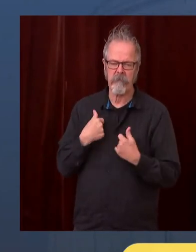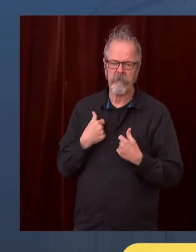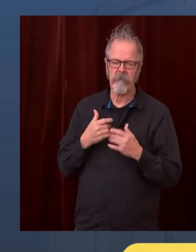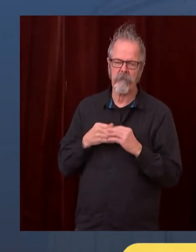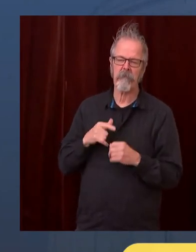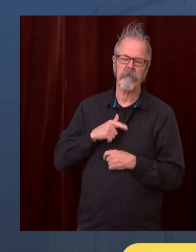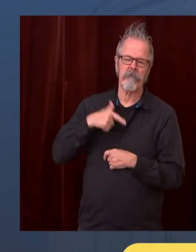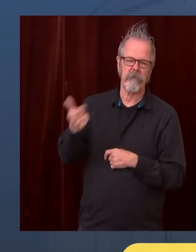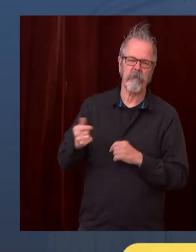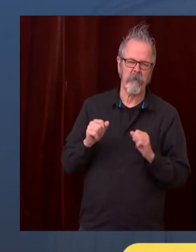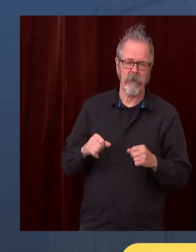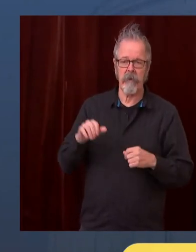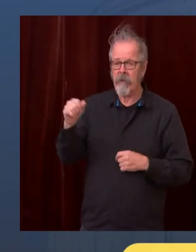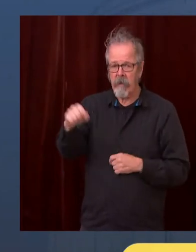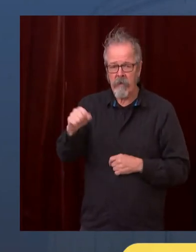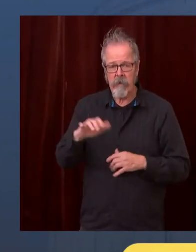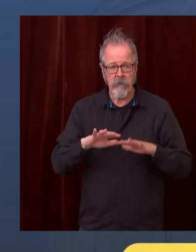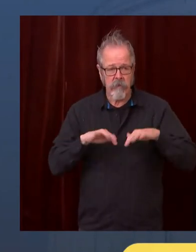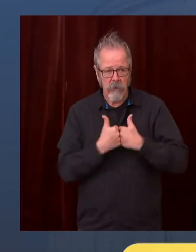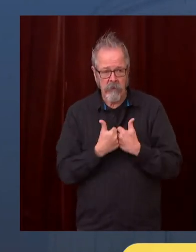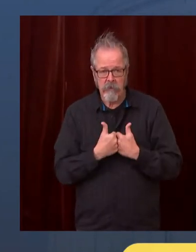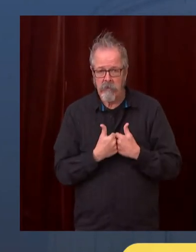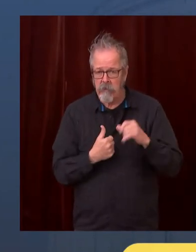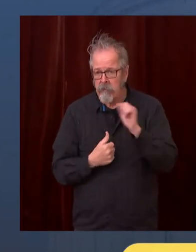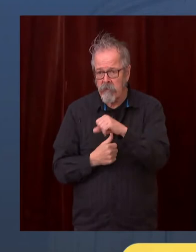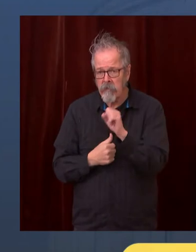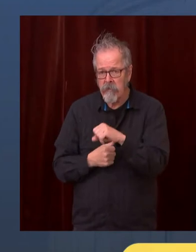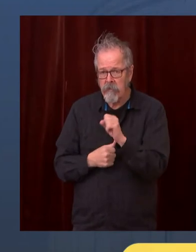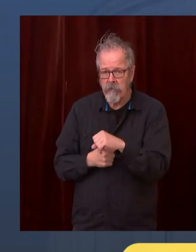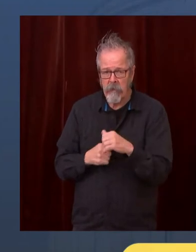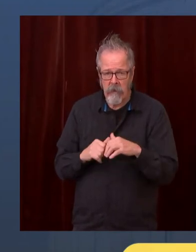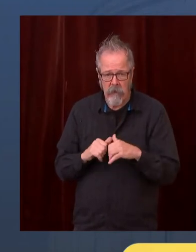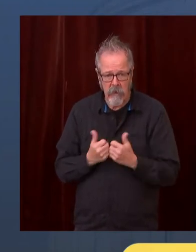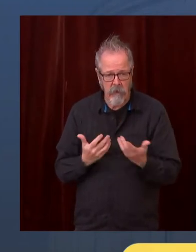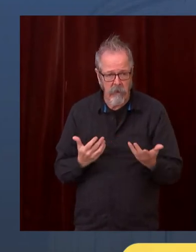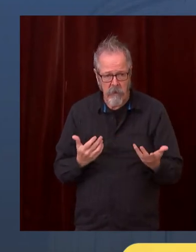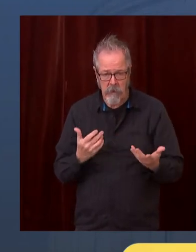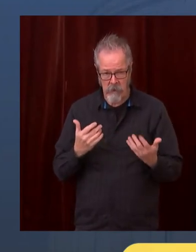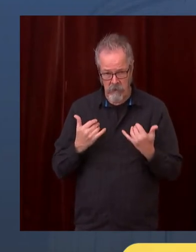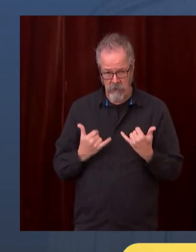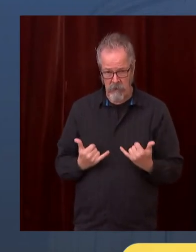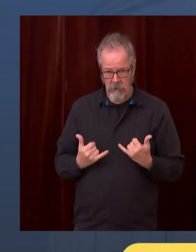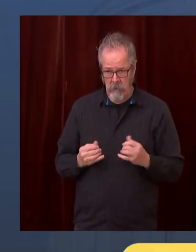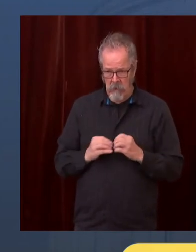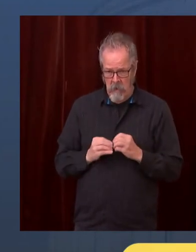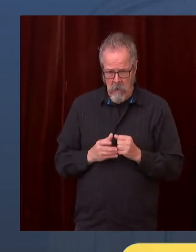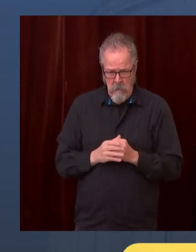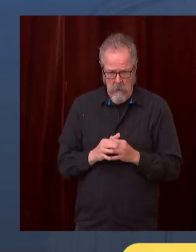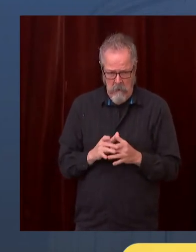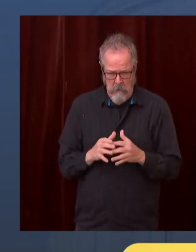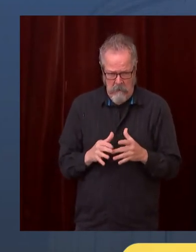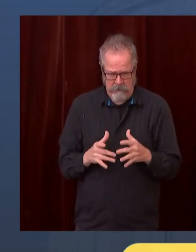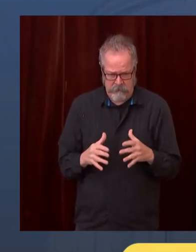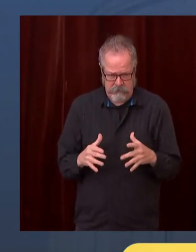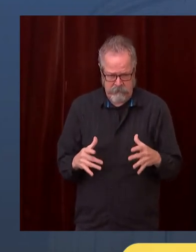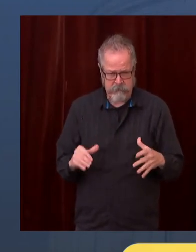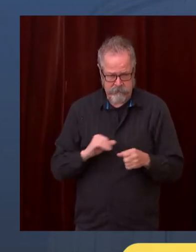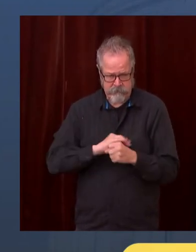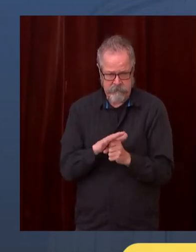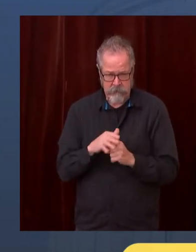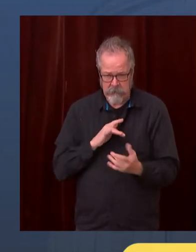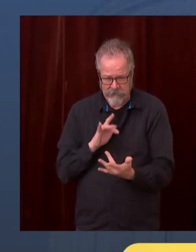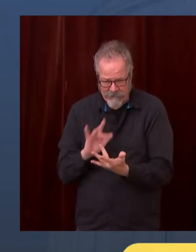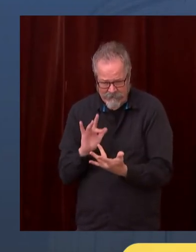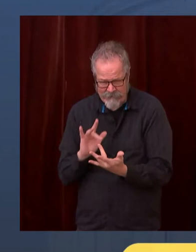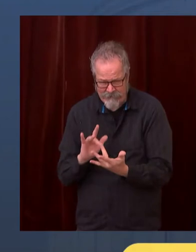surge capacity is being increased and we are doing our best to contact all of these